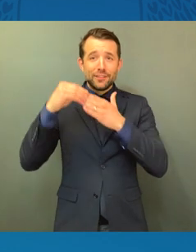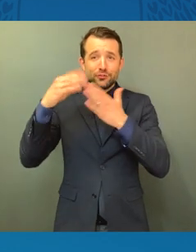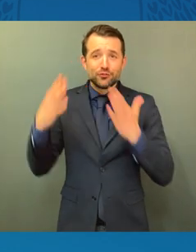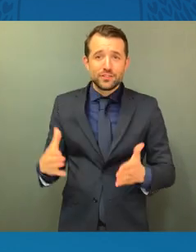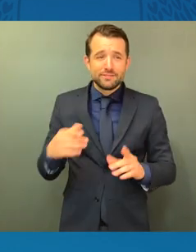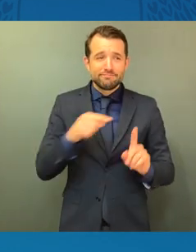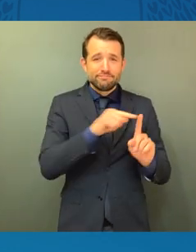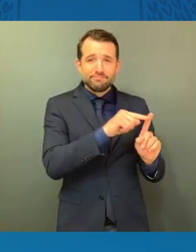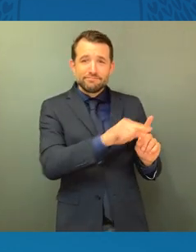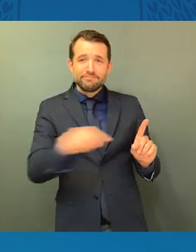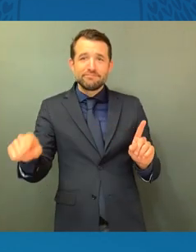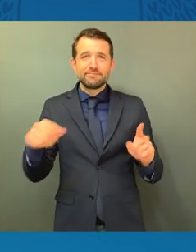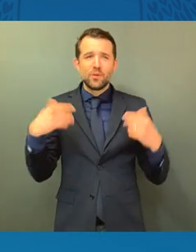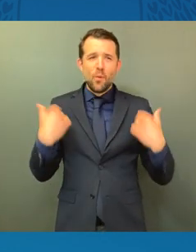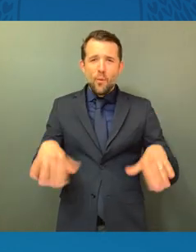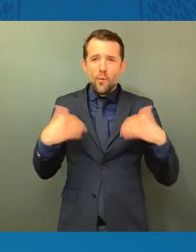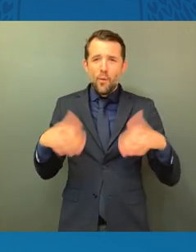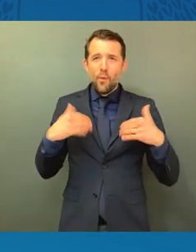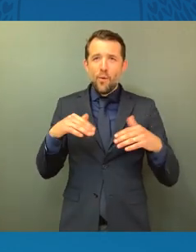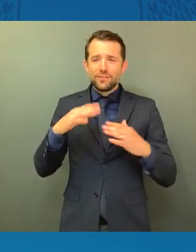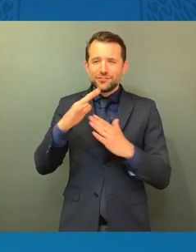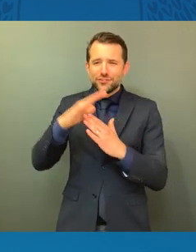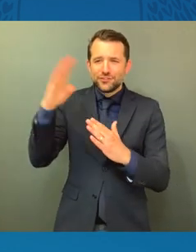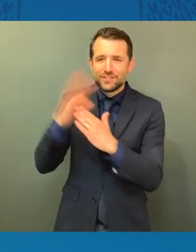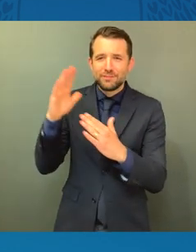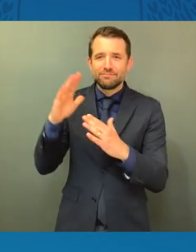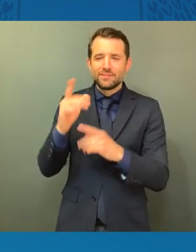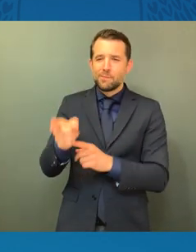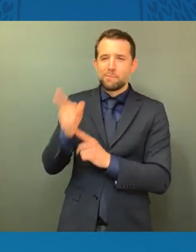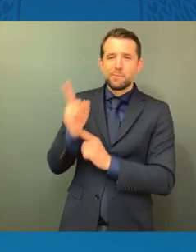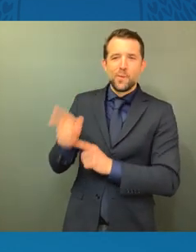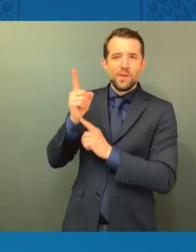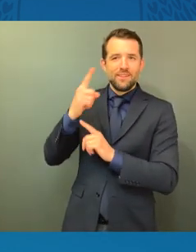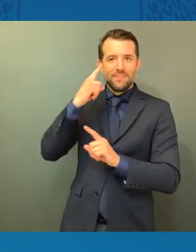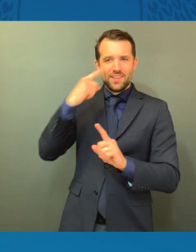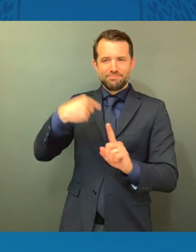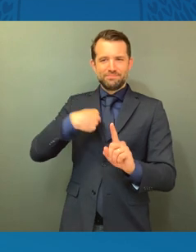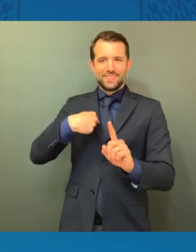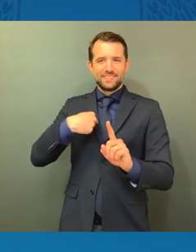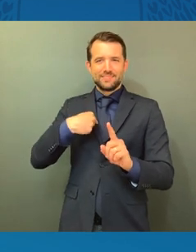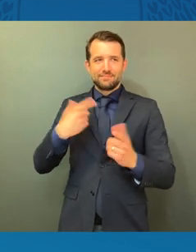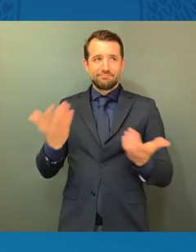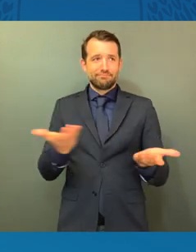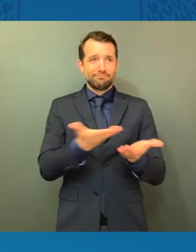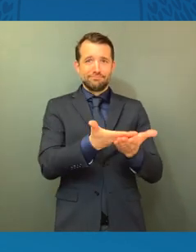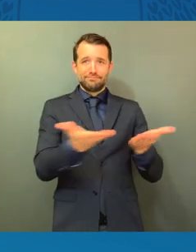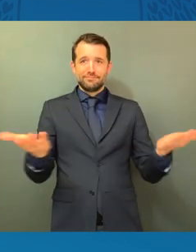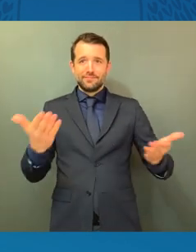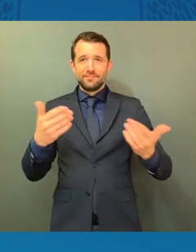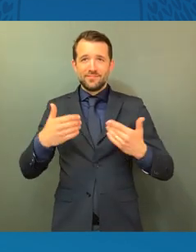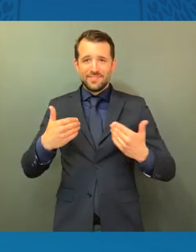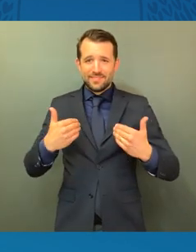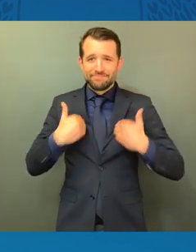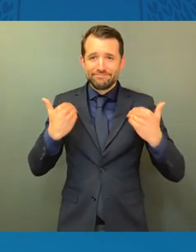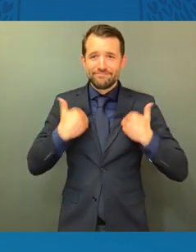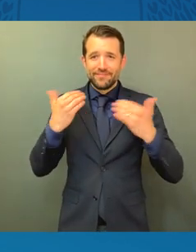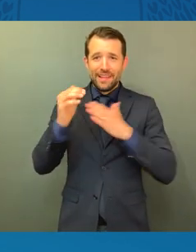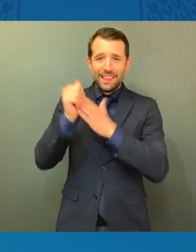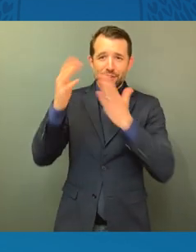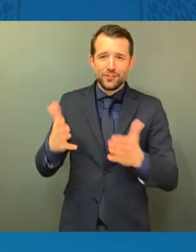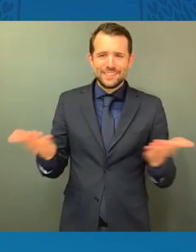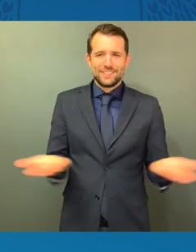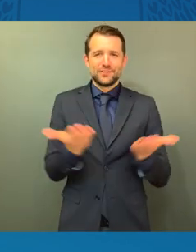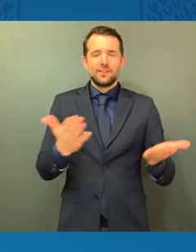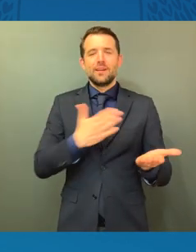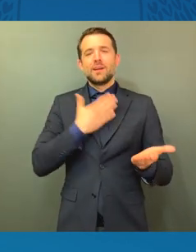highlight of being Vice President, is to be around all of our young leaders. I'm so happy to be with you all today, and I'm